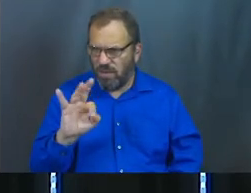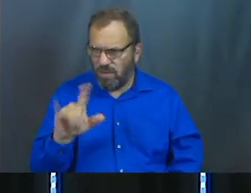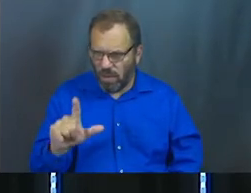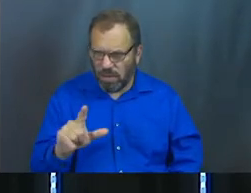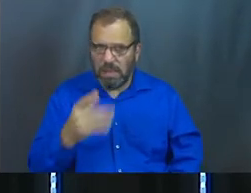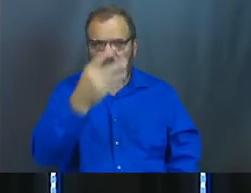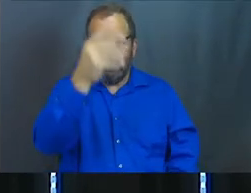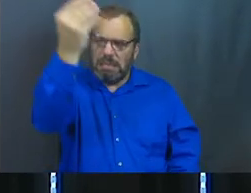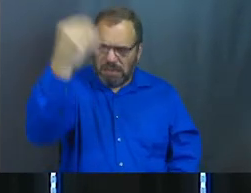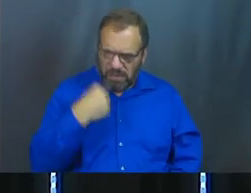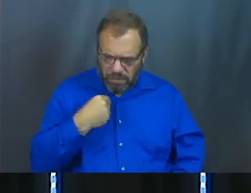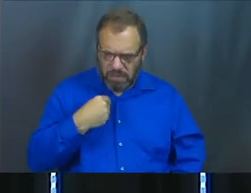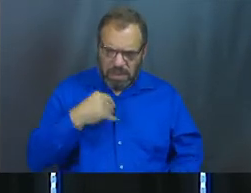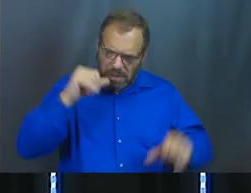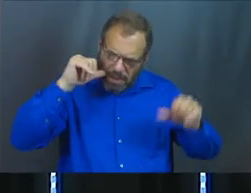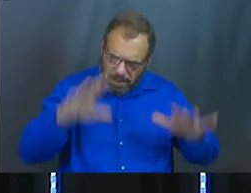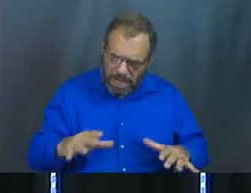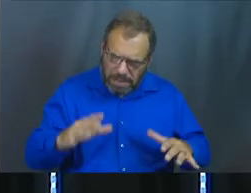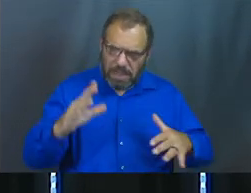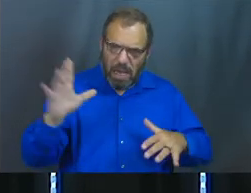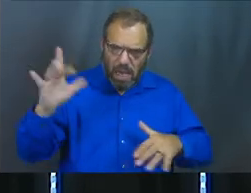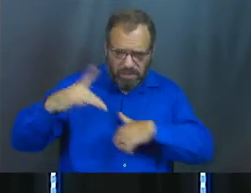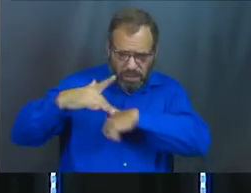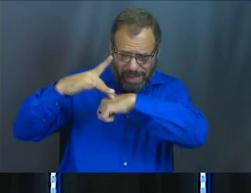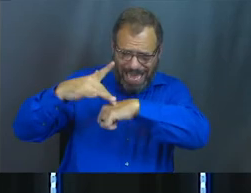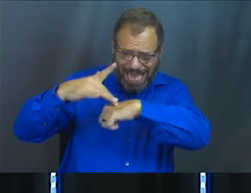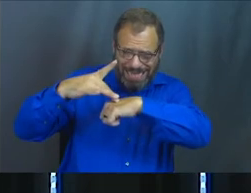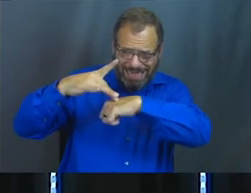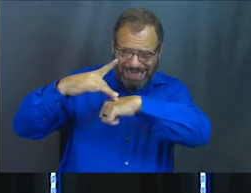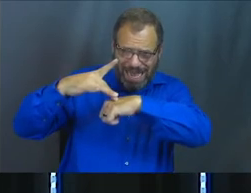He has given me the blessing of being able to let go of the past.